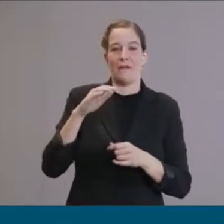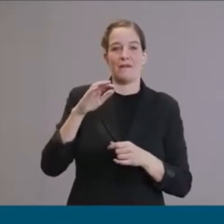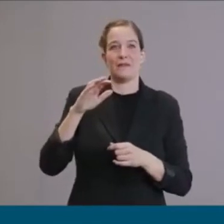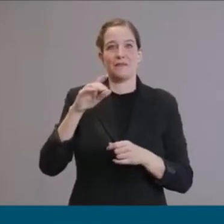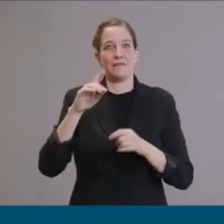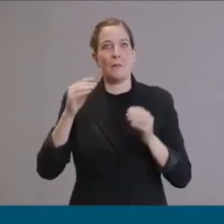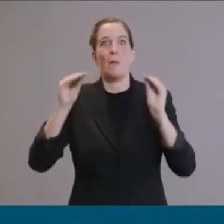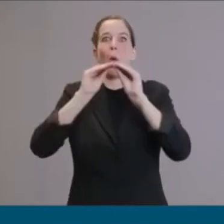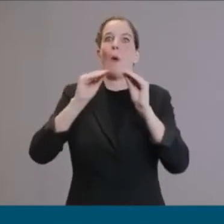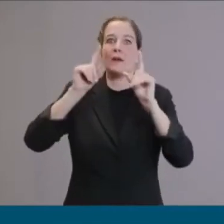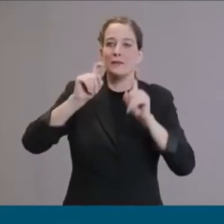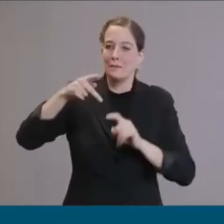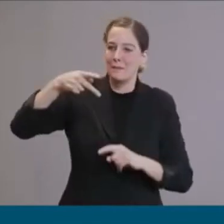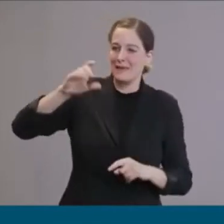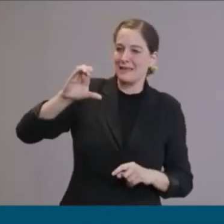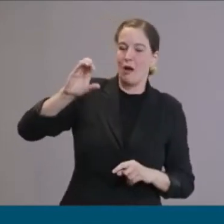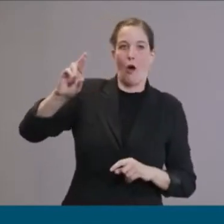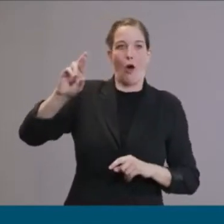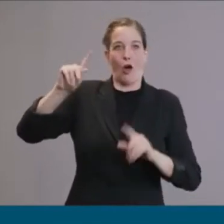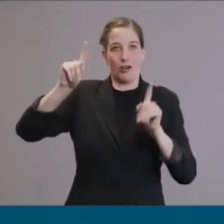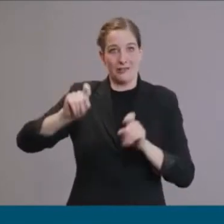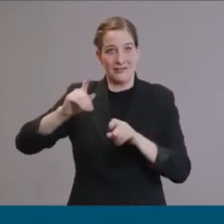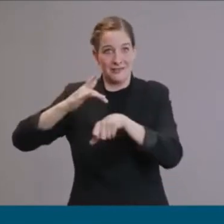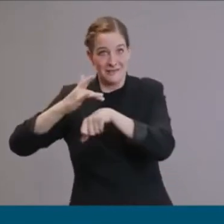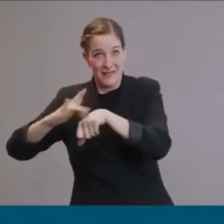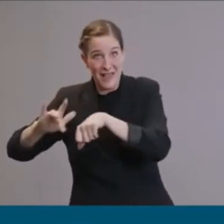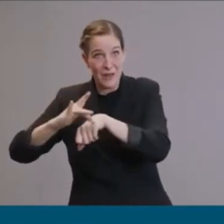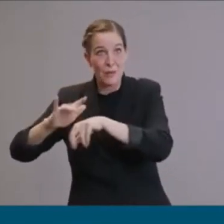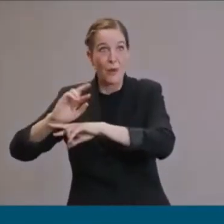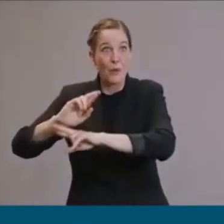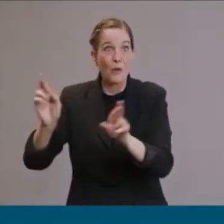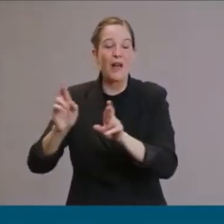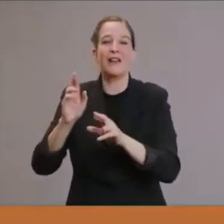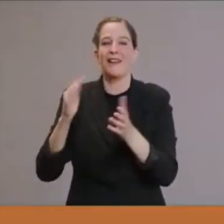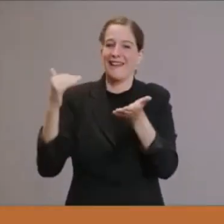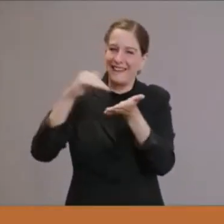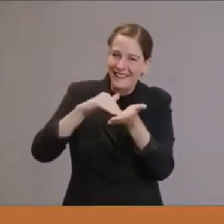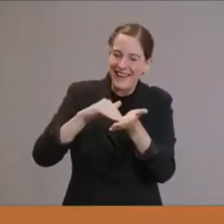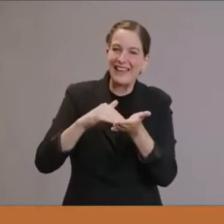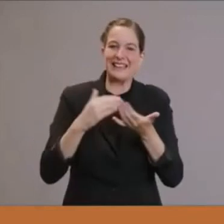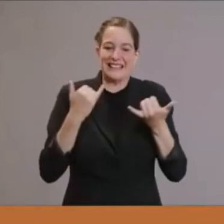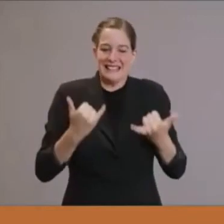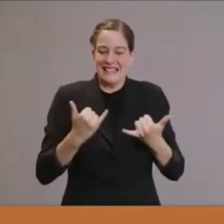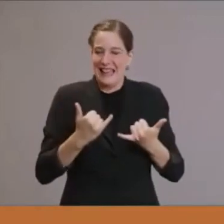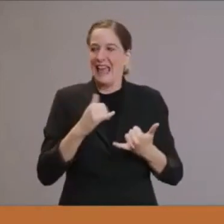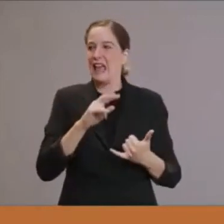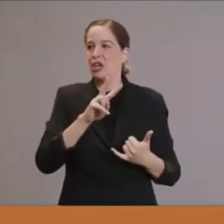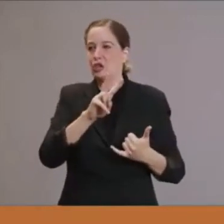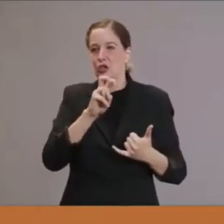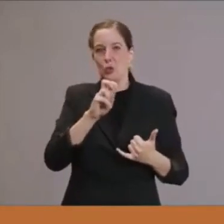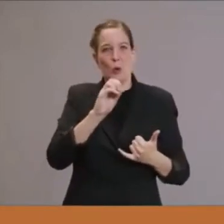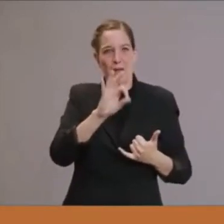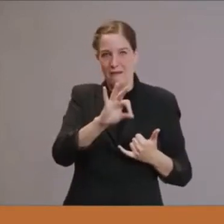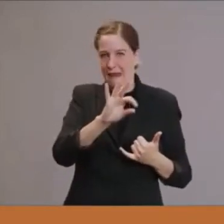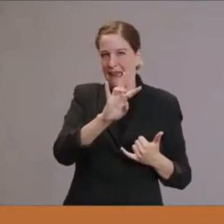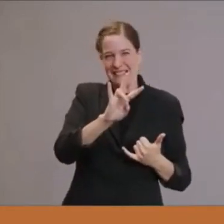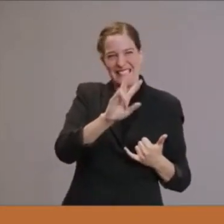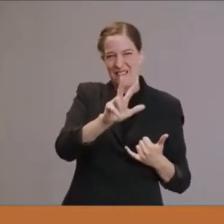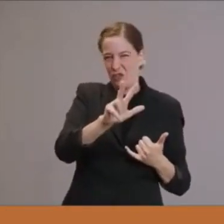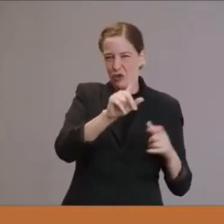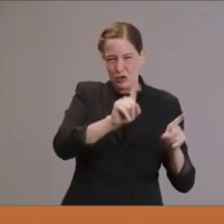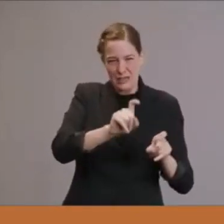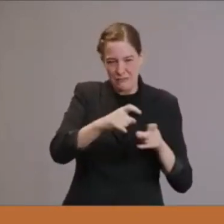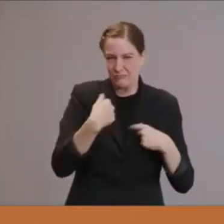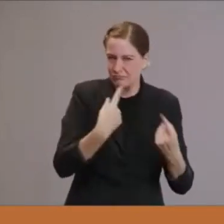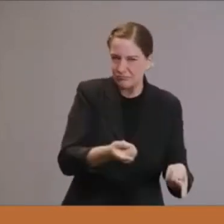again 309,273 tests. We want to return smarter